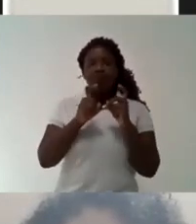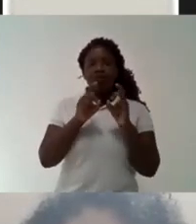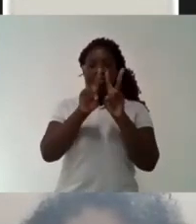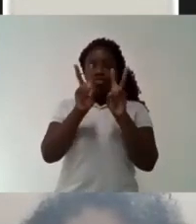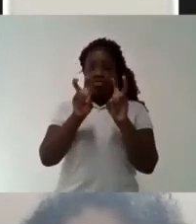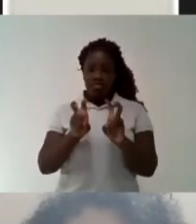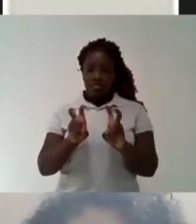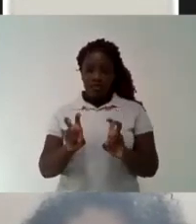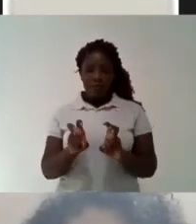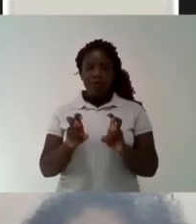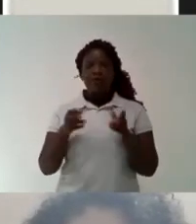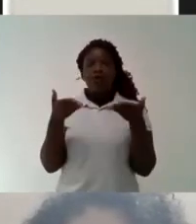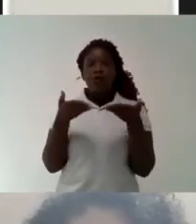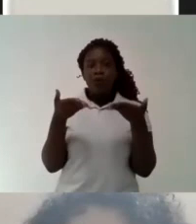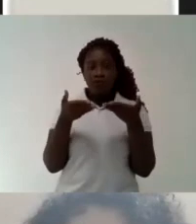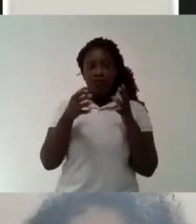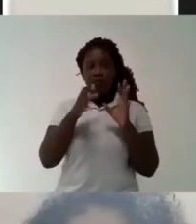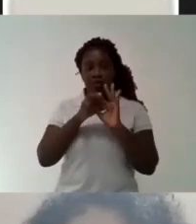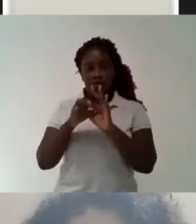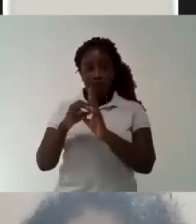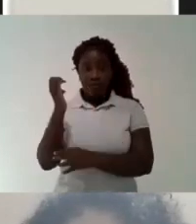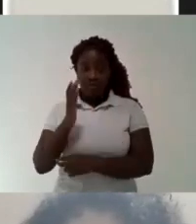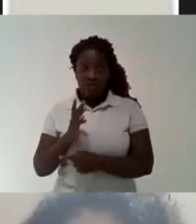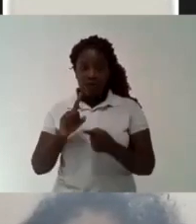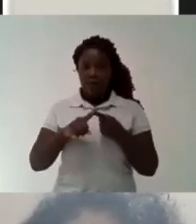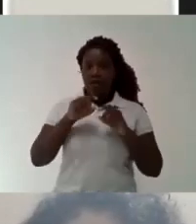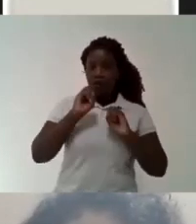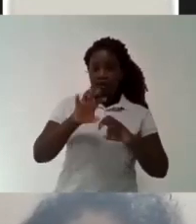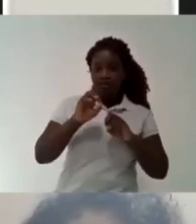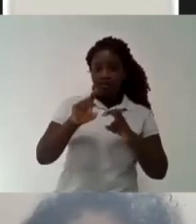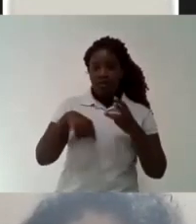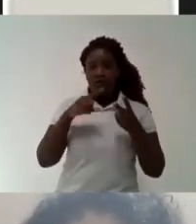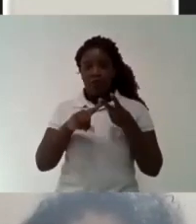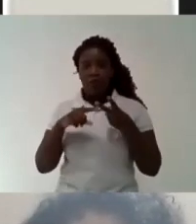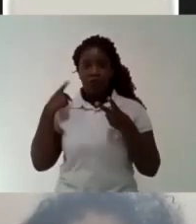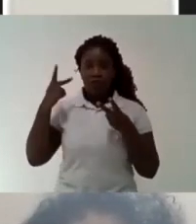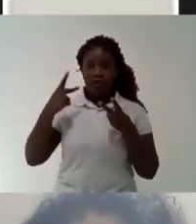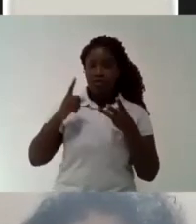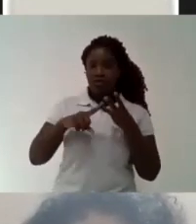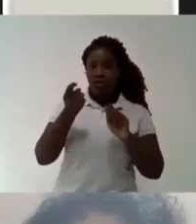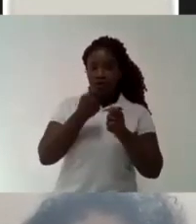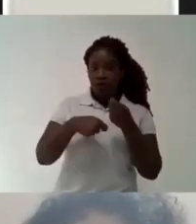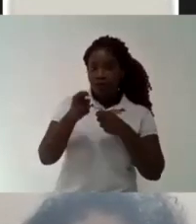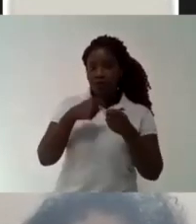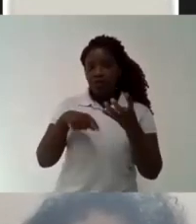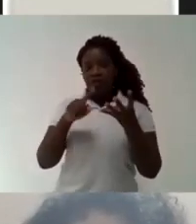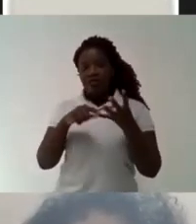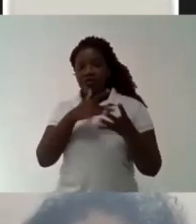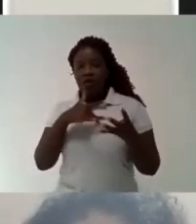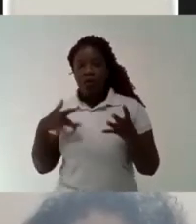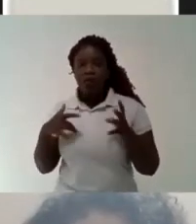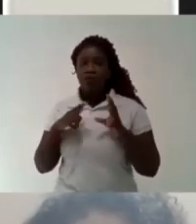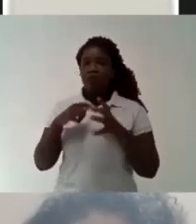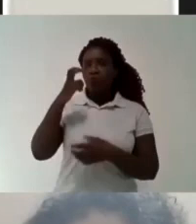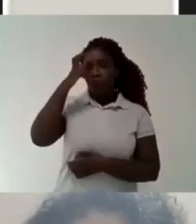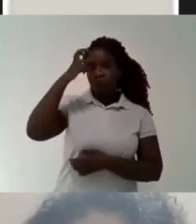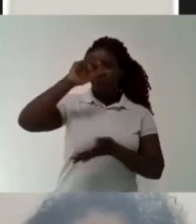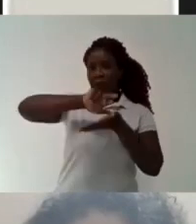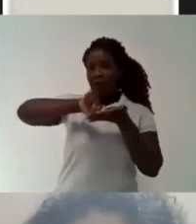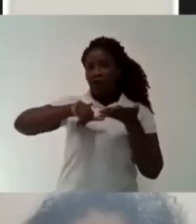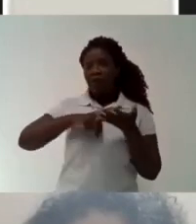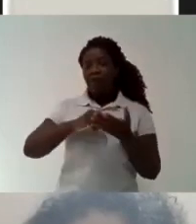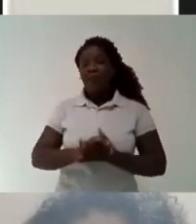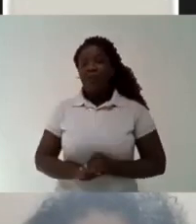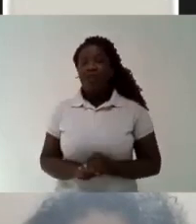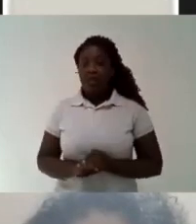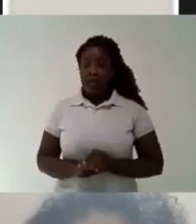redemocratization The public universities are responsible for 90% of the scientific production in the